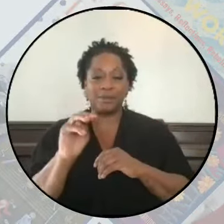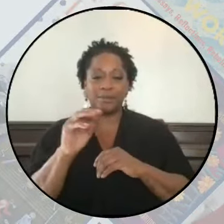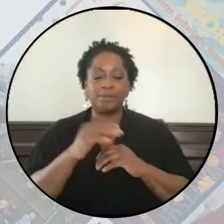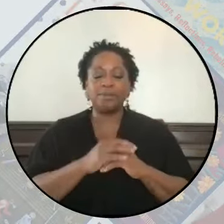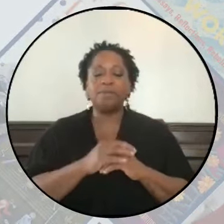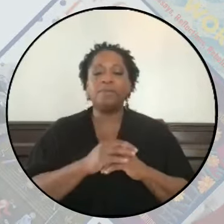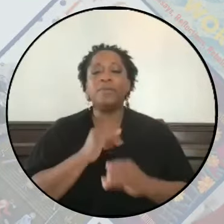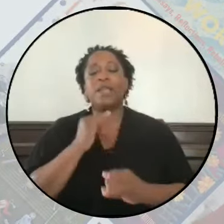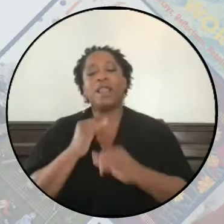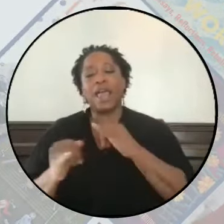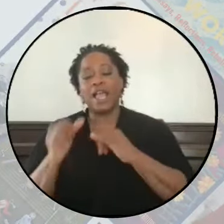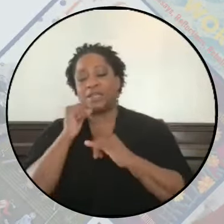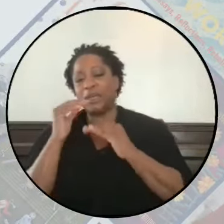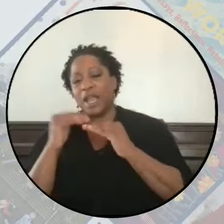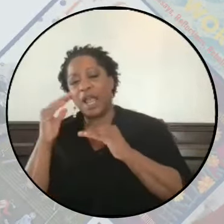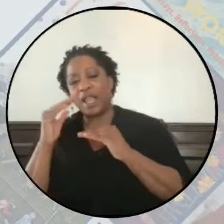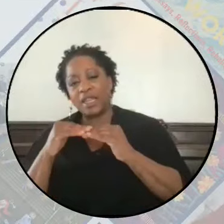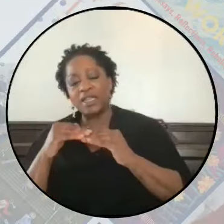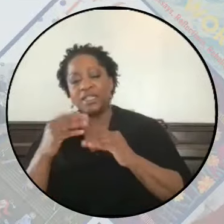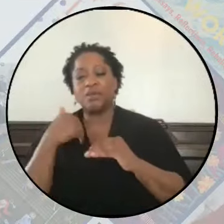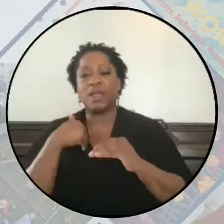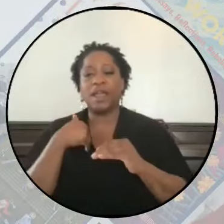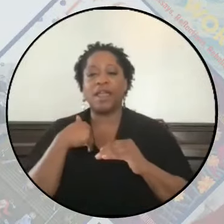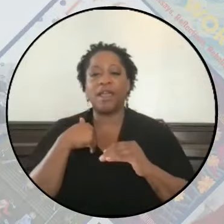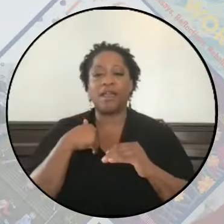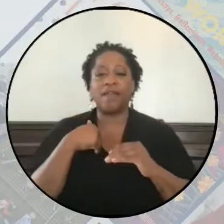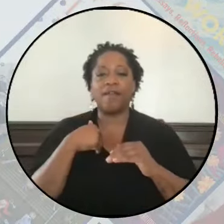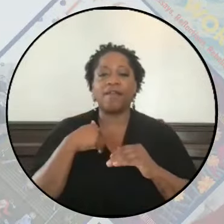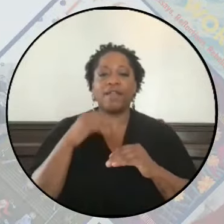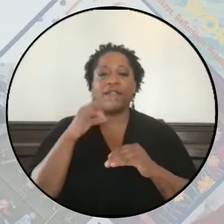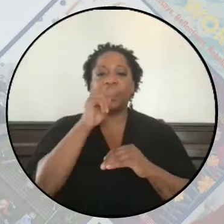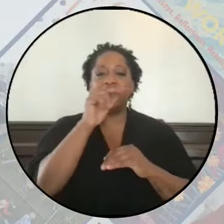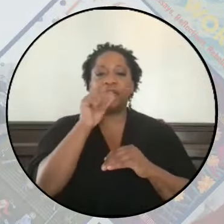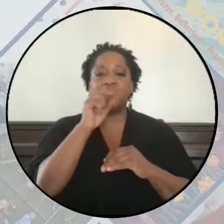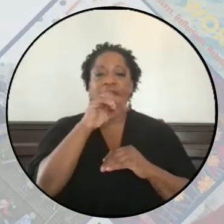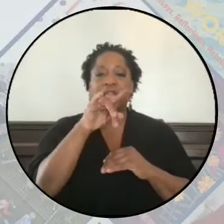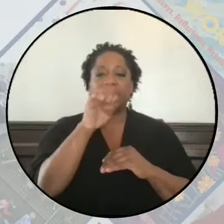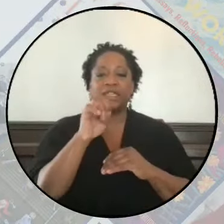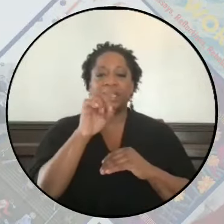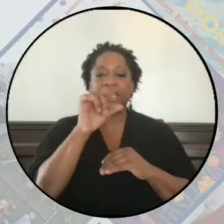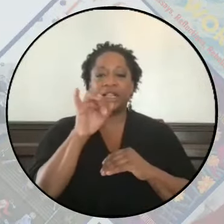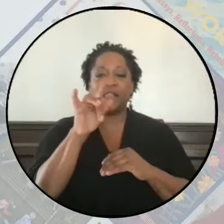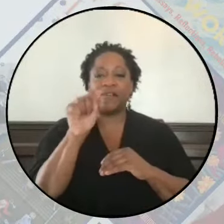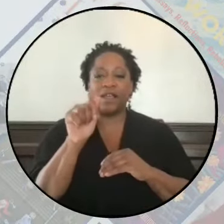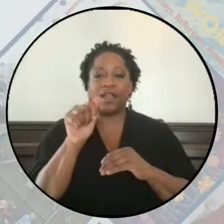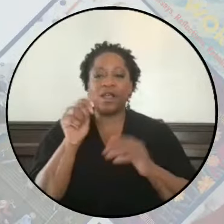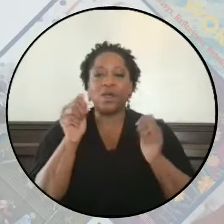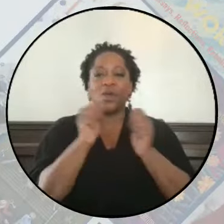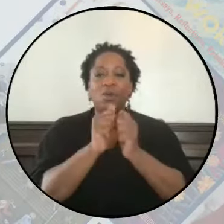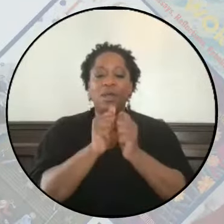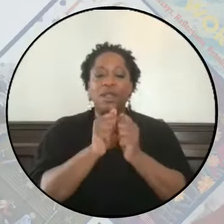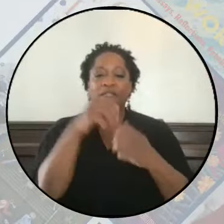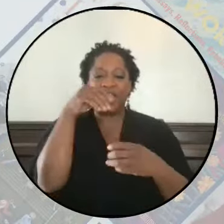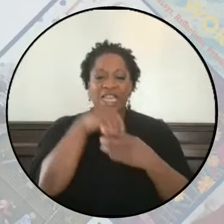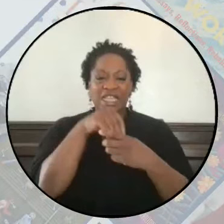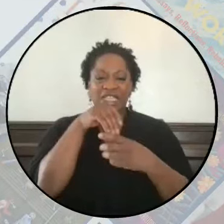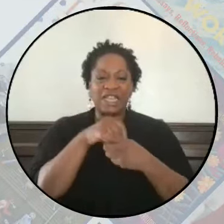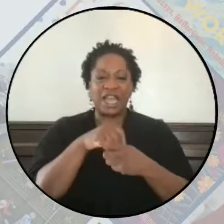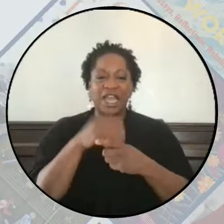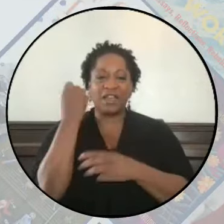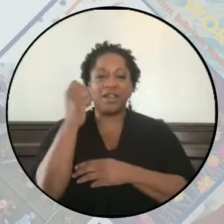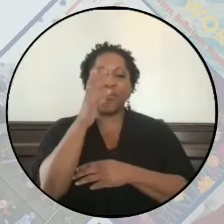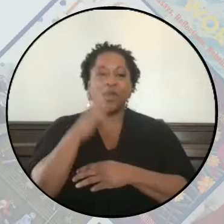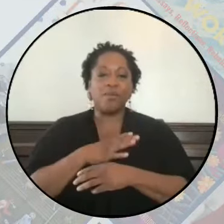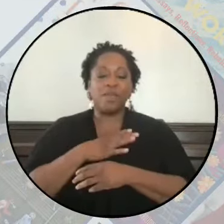And last but not least, we have Nadine Neber, who is with Insight, Feminist of Color Against